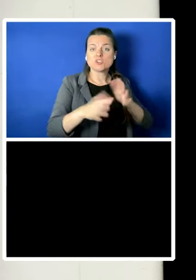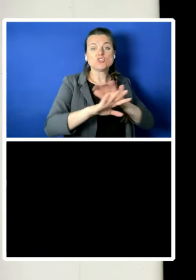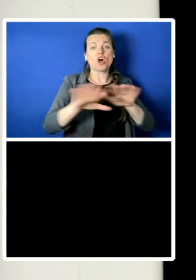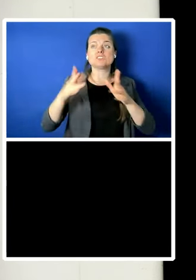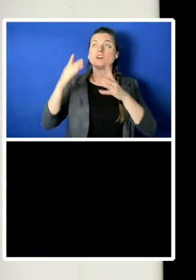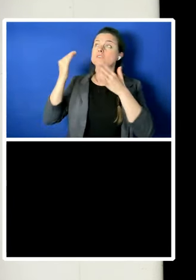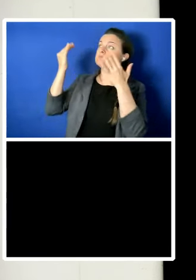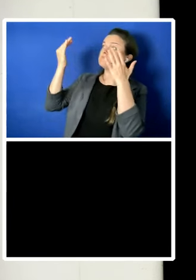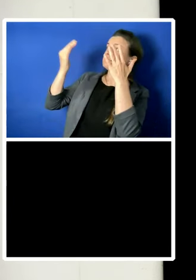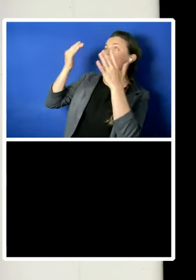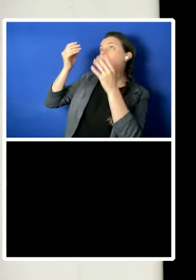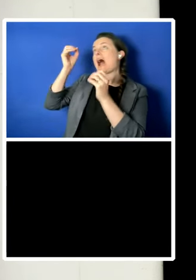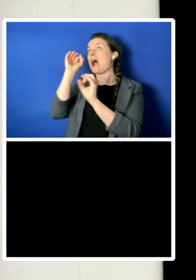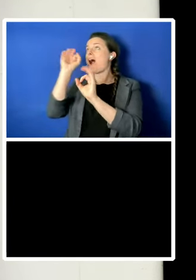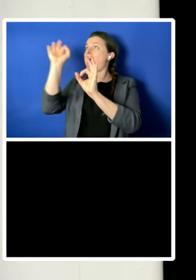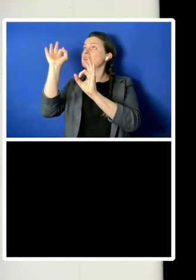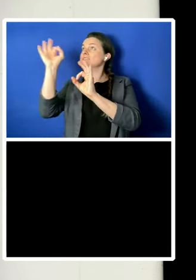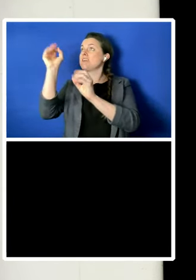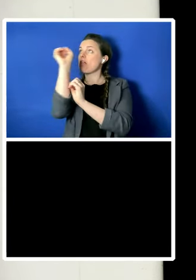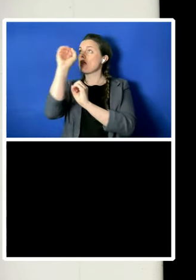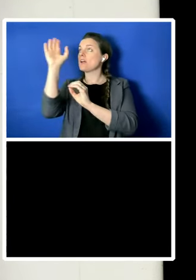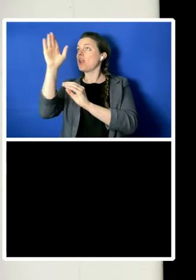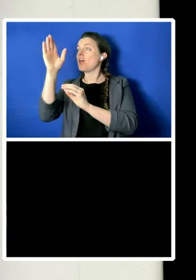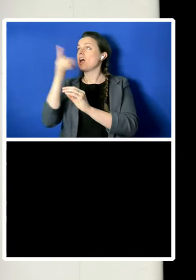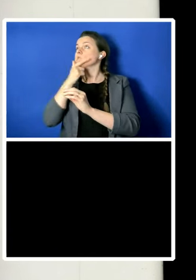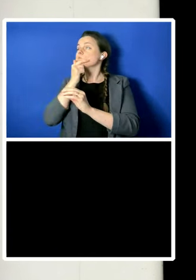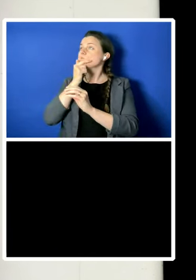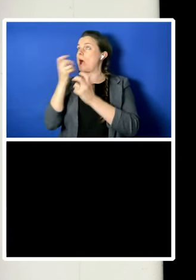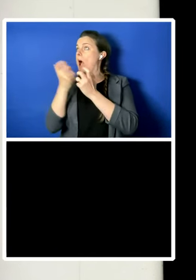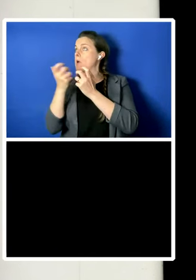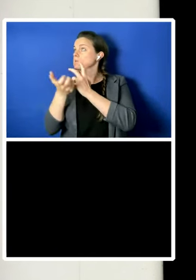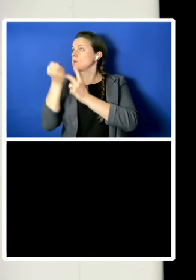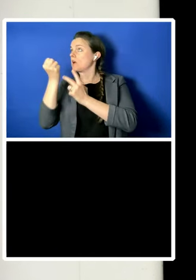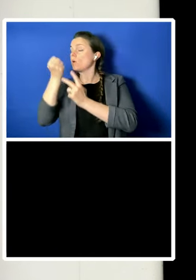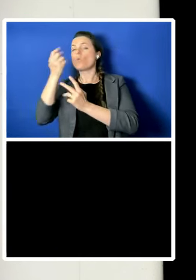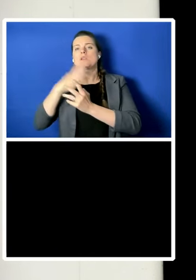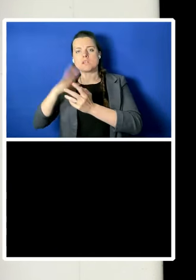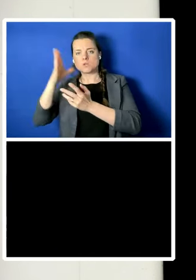illusory in every part of human society. society.